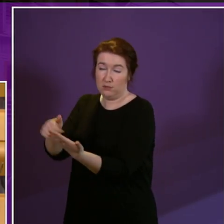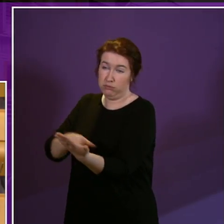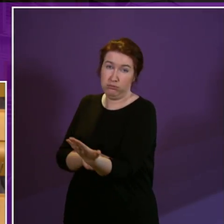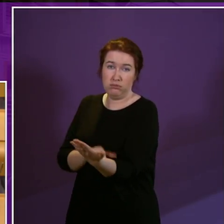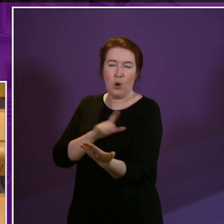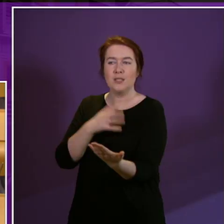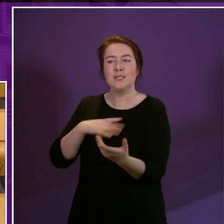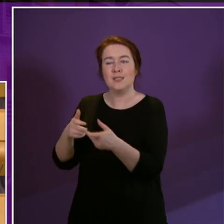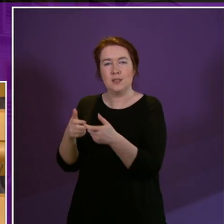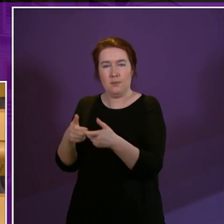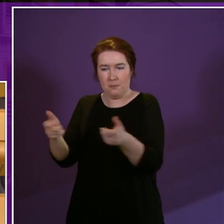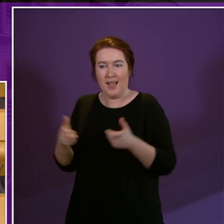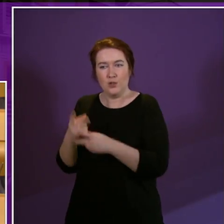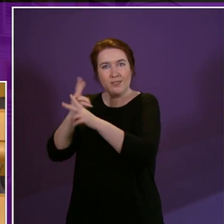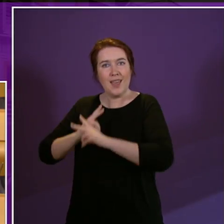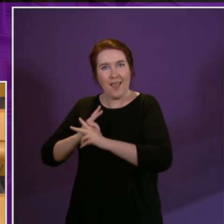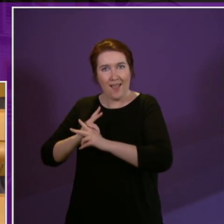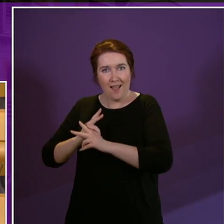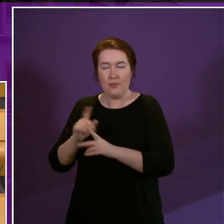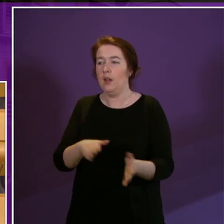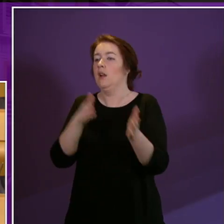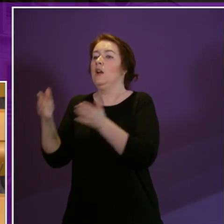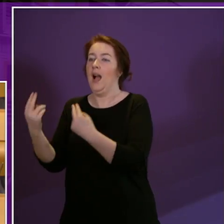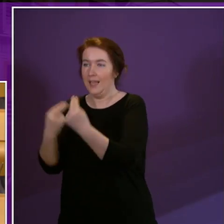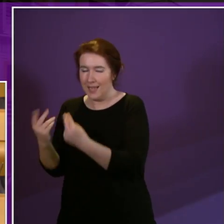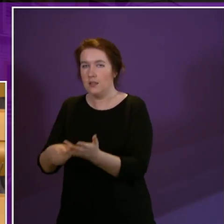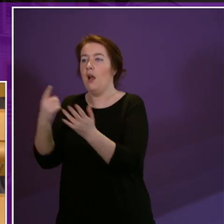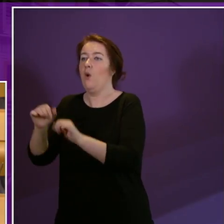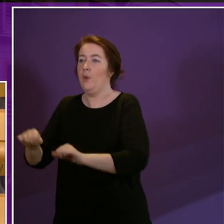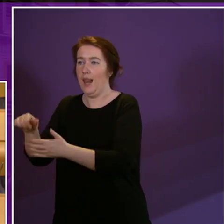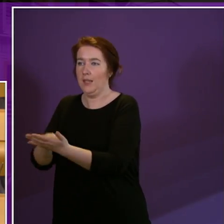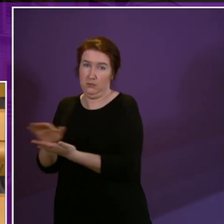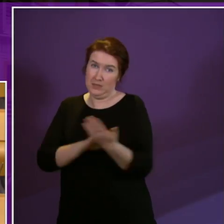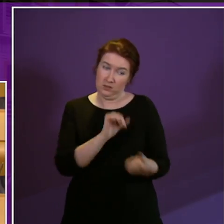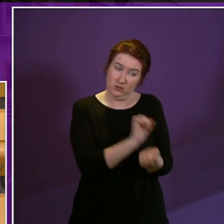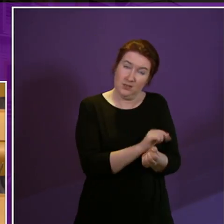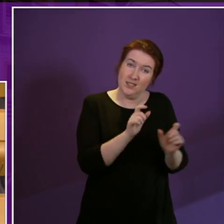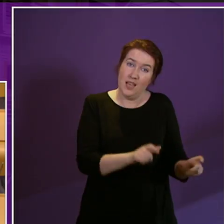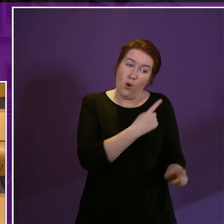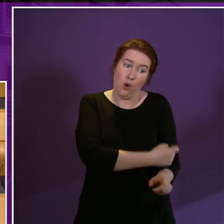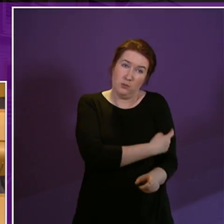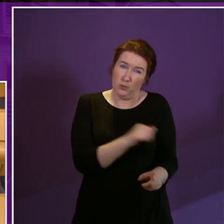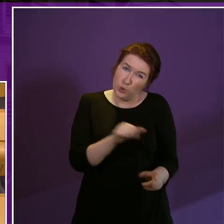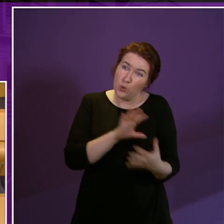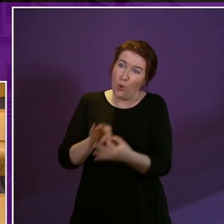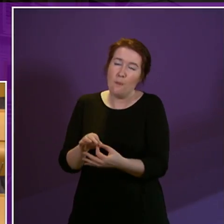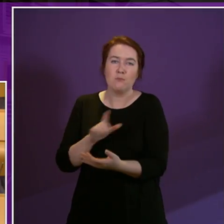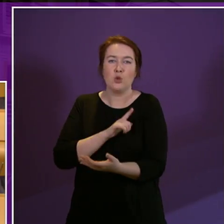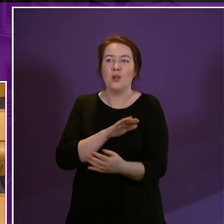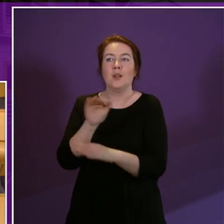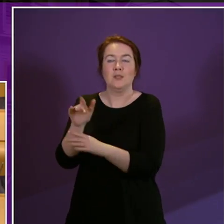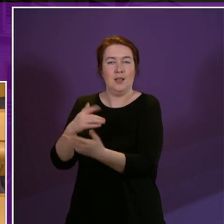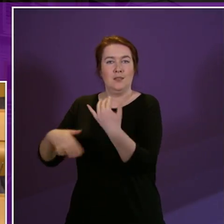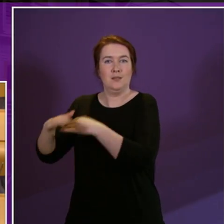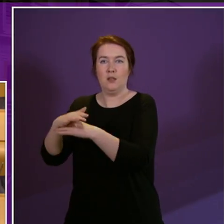a care package and then when they've assessed there's another waiting list. So the fact is that our health and social care services are